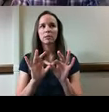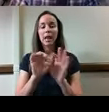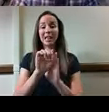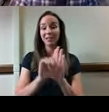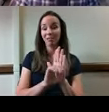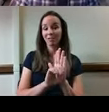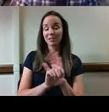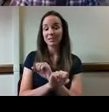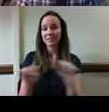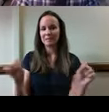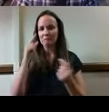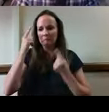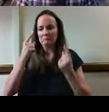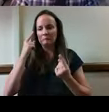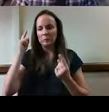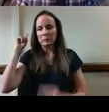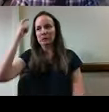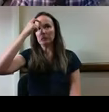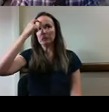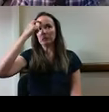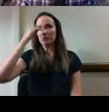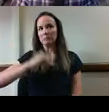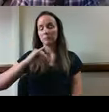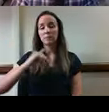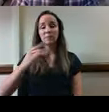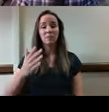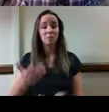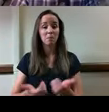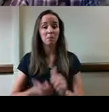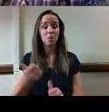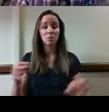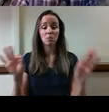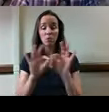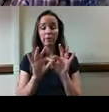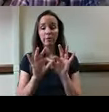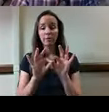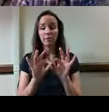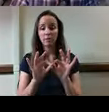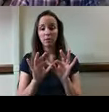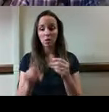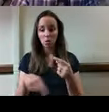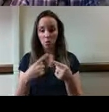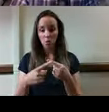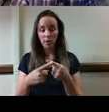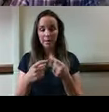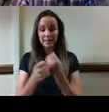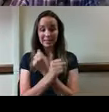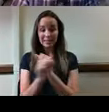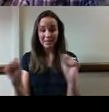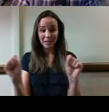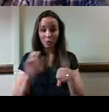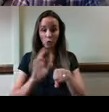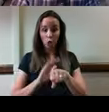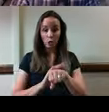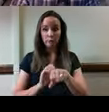safety considerations to keep in mind. And maybe the most important one is that when a safety alert is